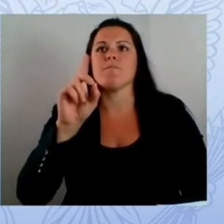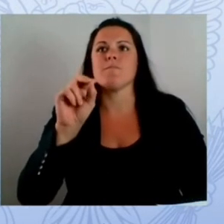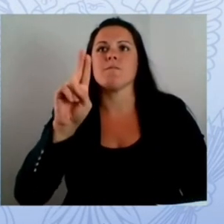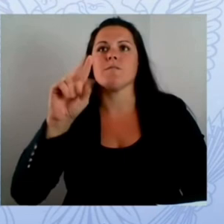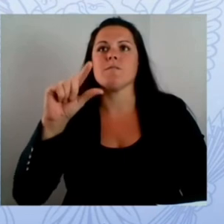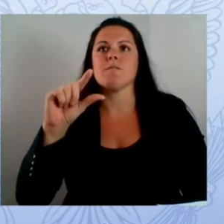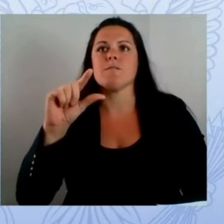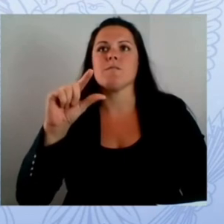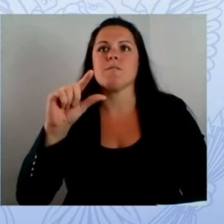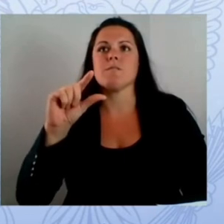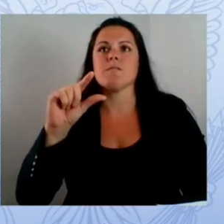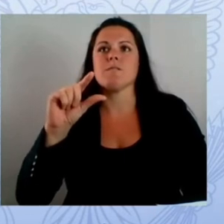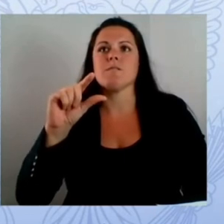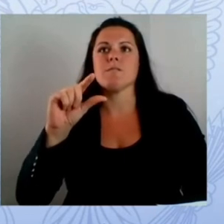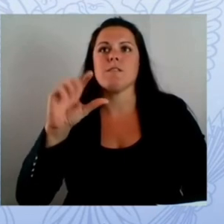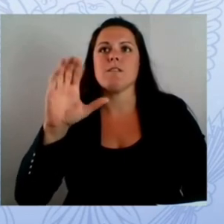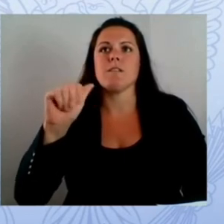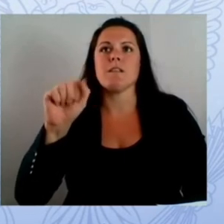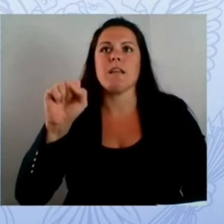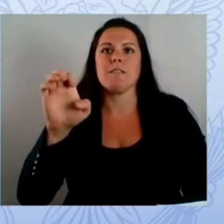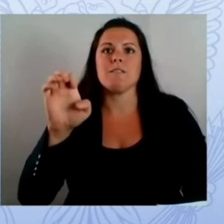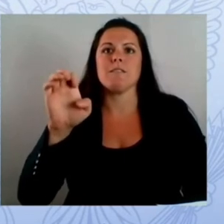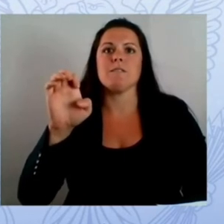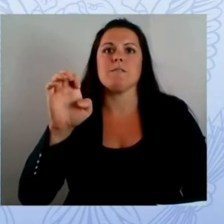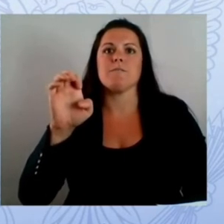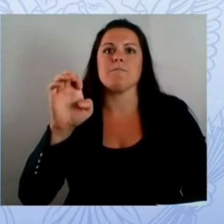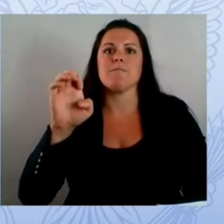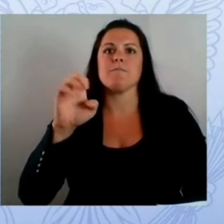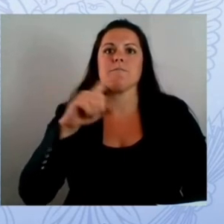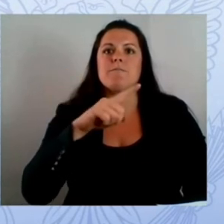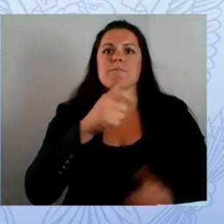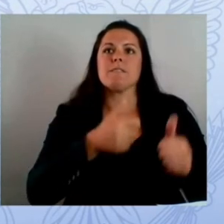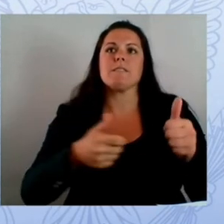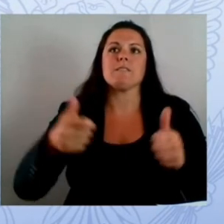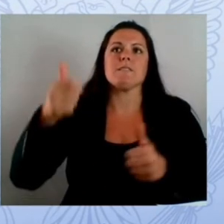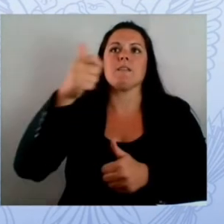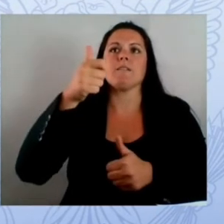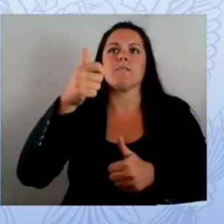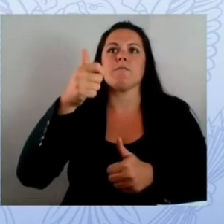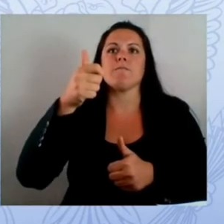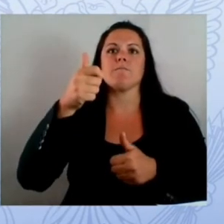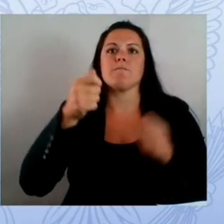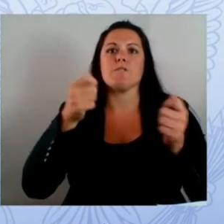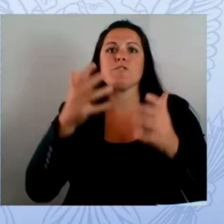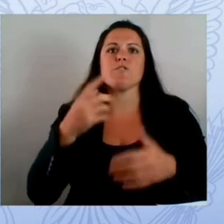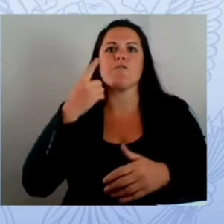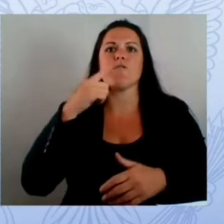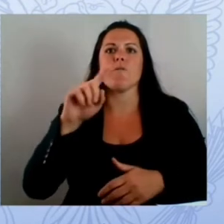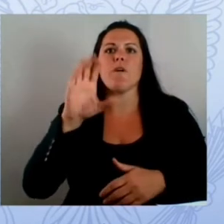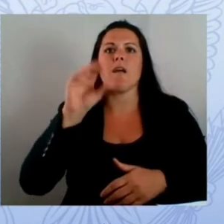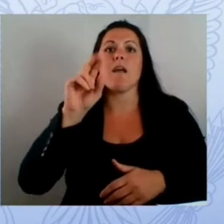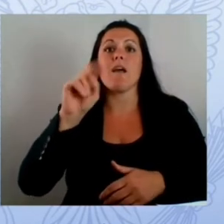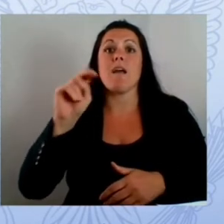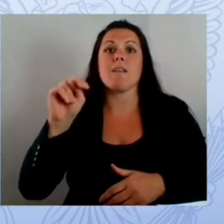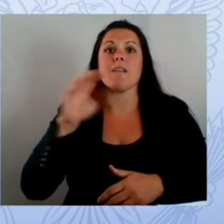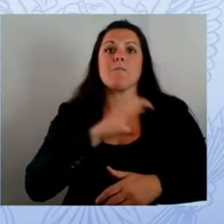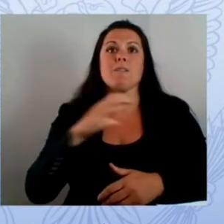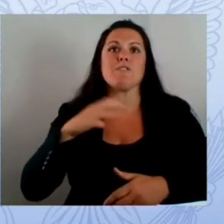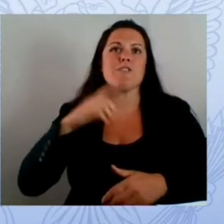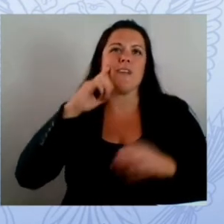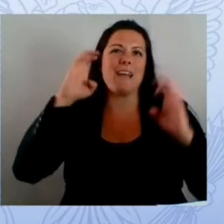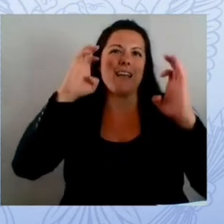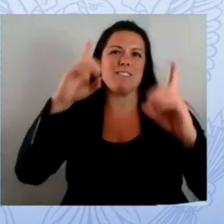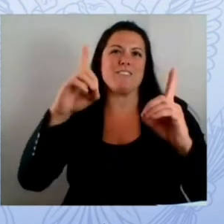thank you thank you deputy advisor and uh really uh commend dr biden uh